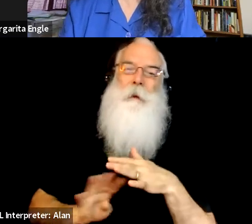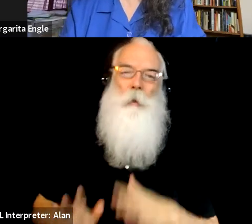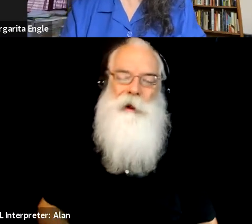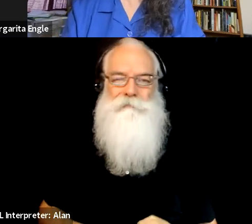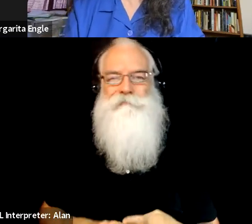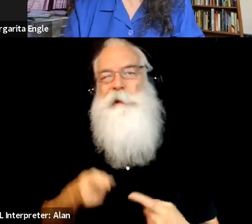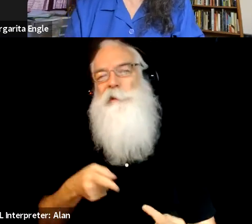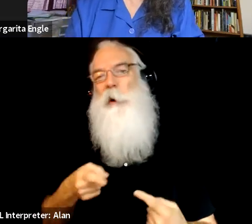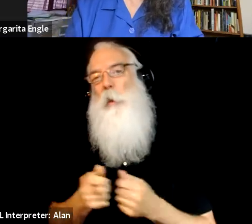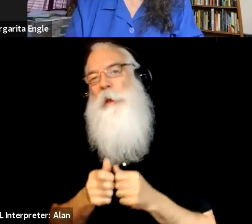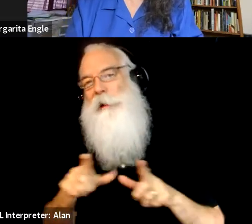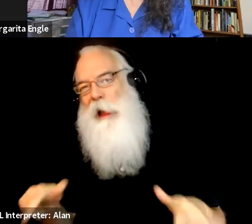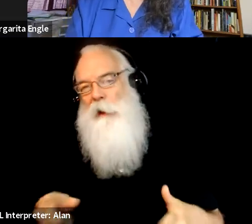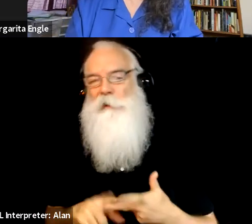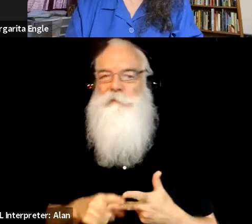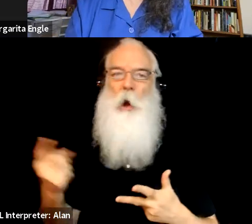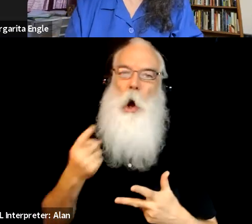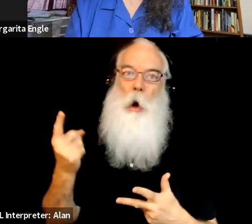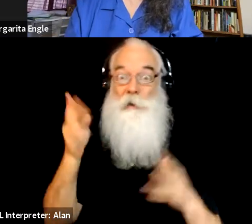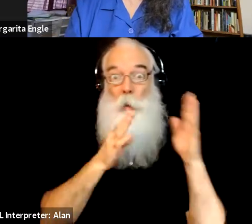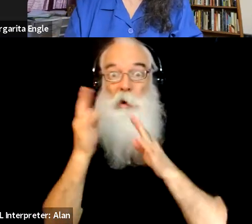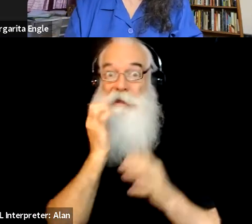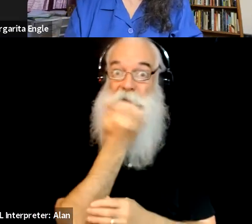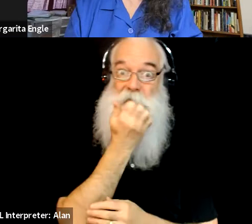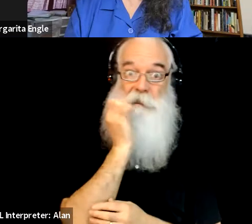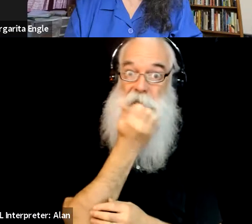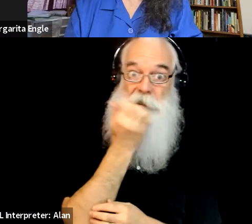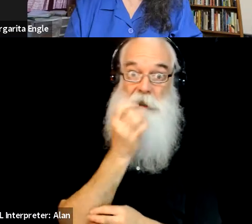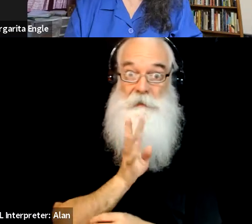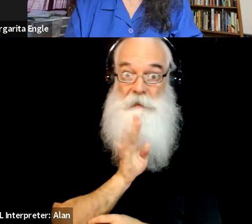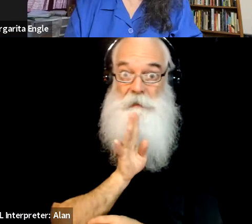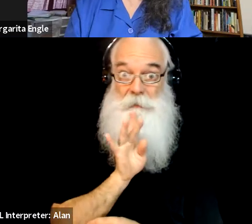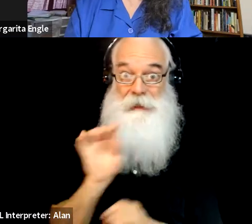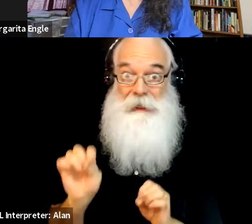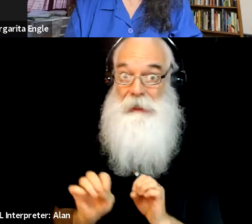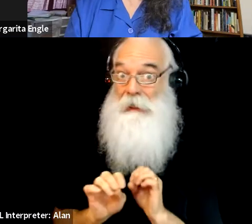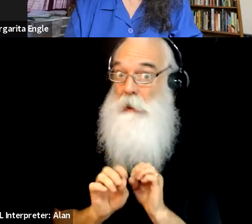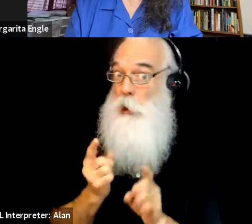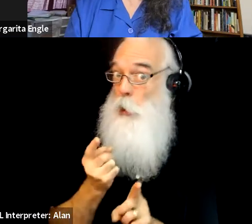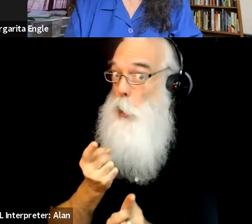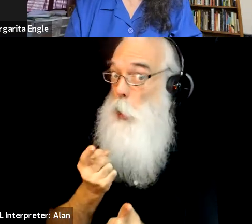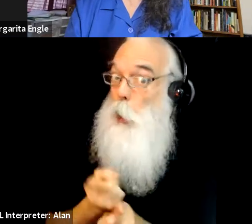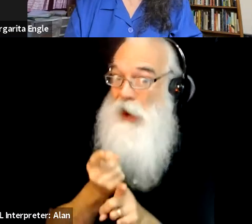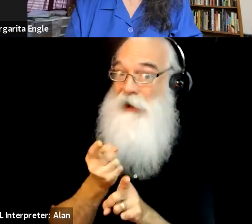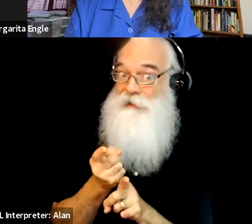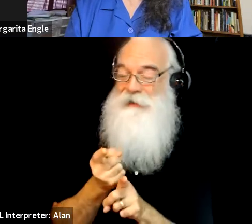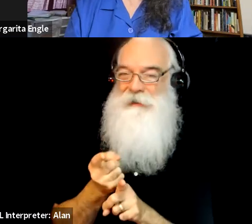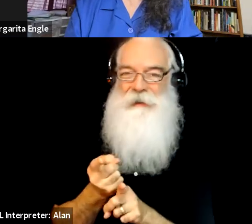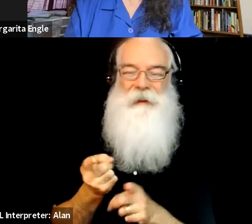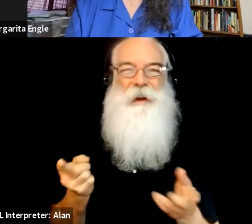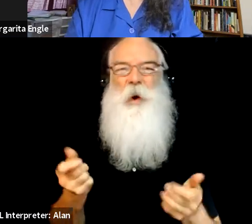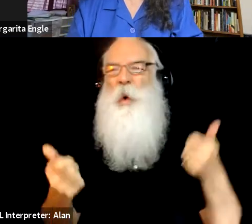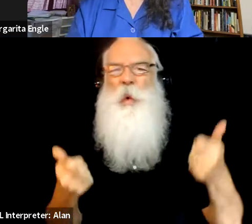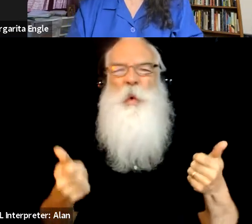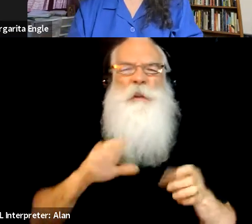mess up saying something, um, feeling culturally that I didn't belong to either a Mexican culture or an